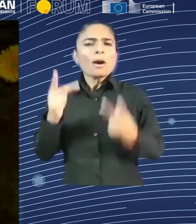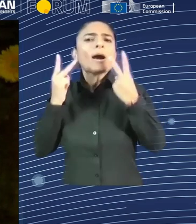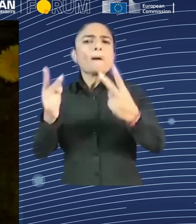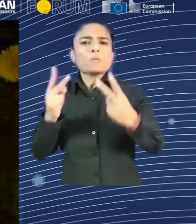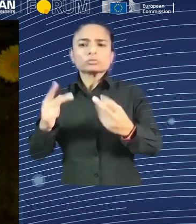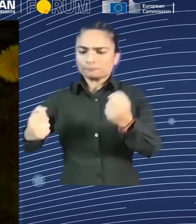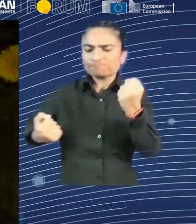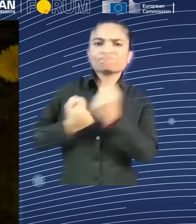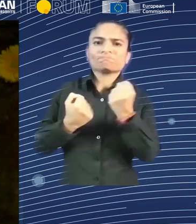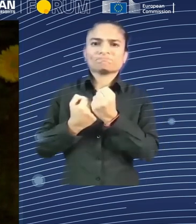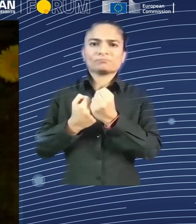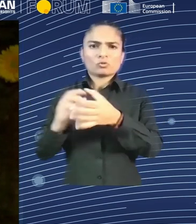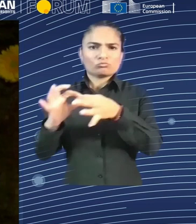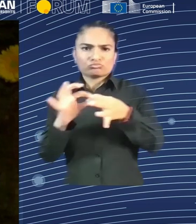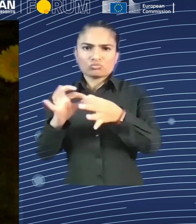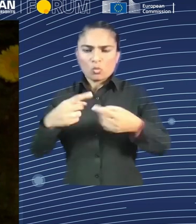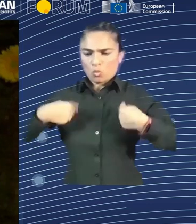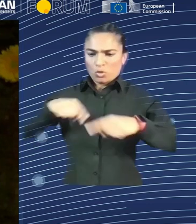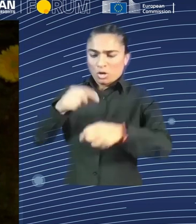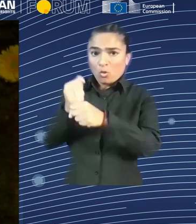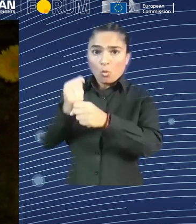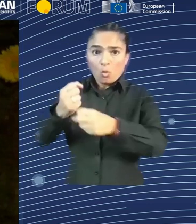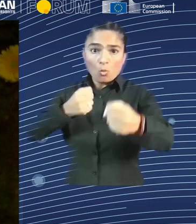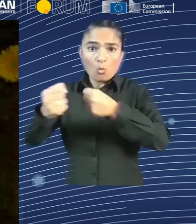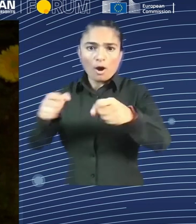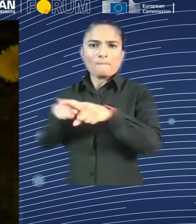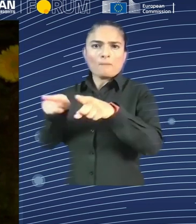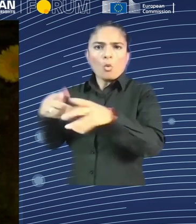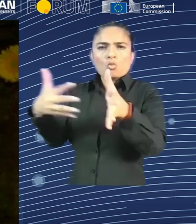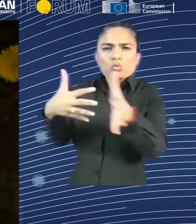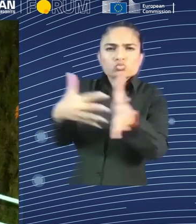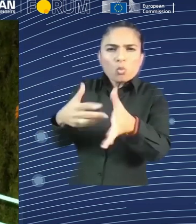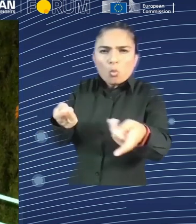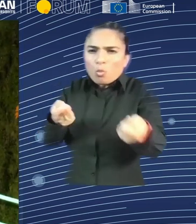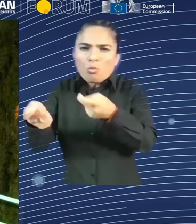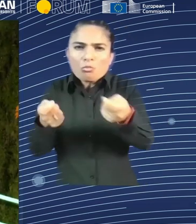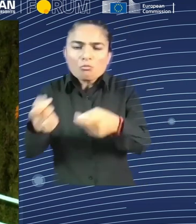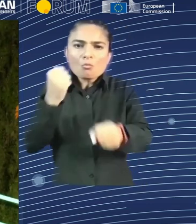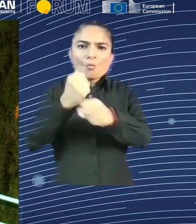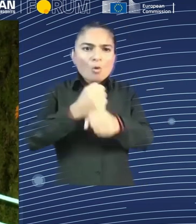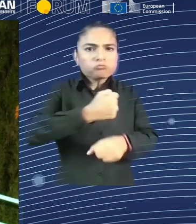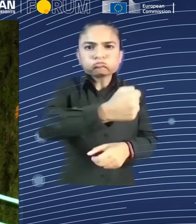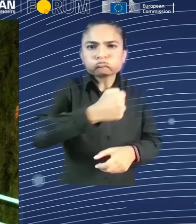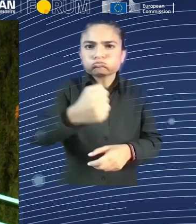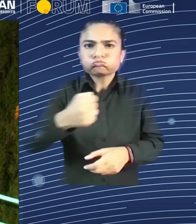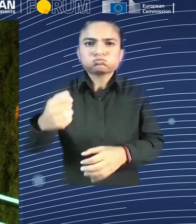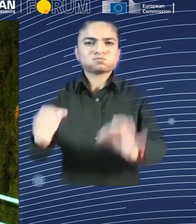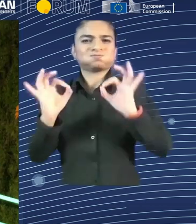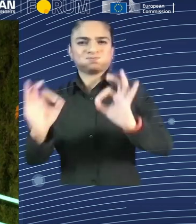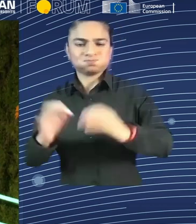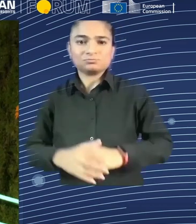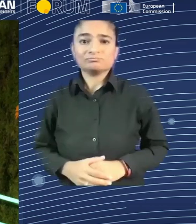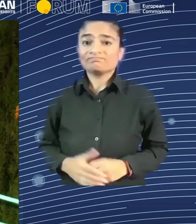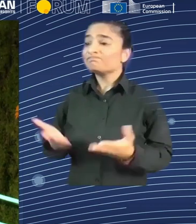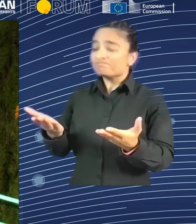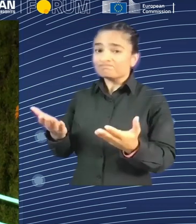our employment offices. Right. Minister, what is the most suitable level of governance to address